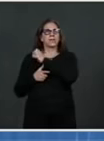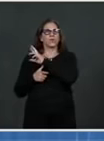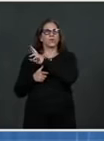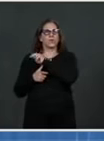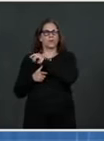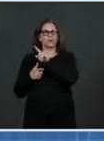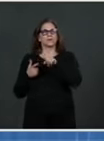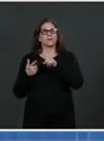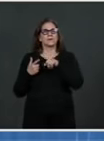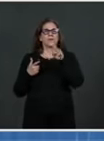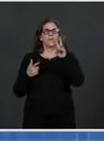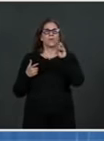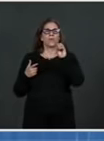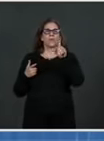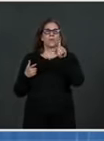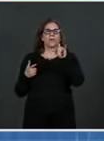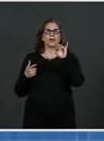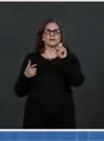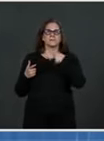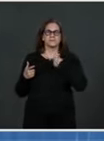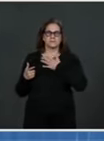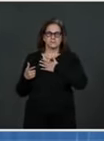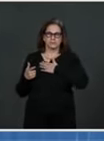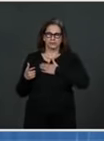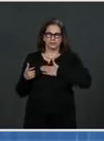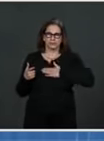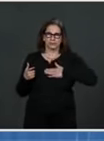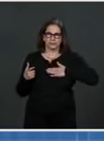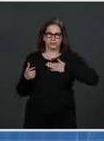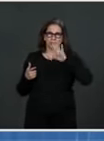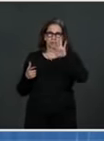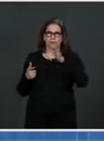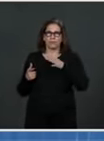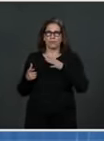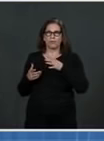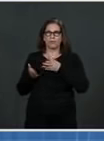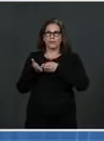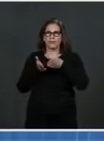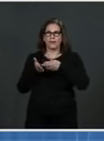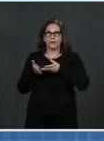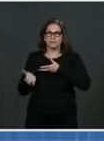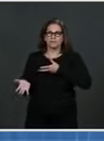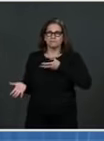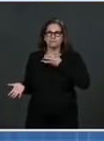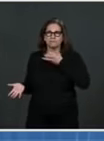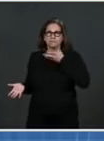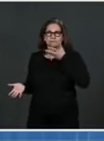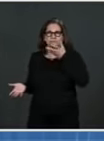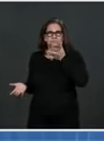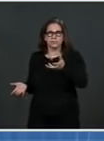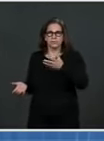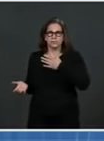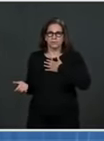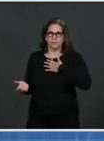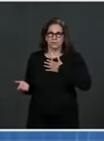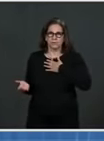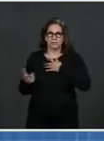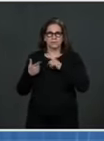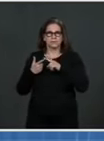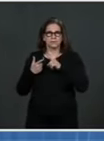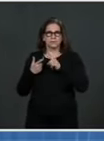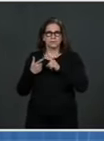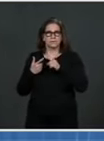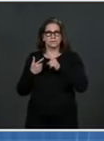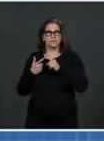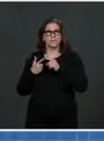seeing. But of course, that raises questions about restrictions that we are seeing be loosened in a lot of states. And also, on the